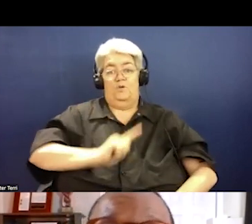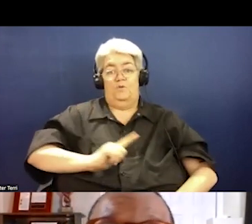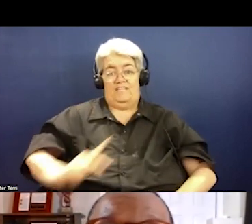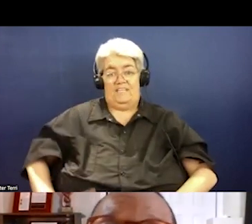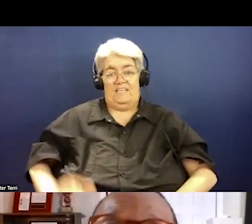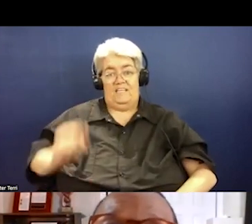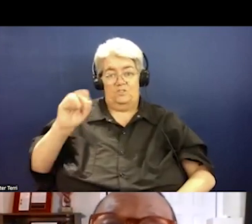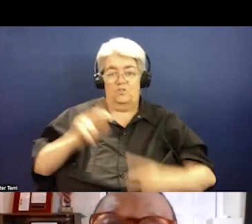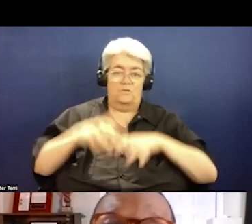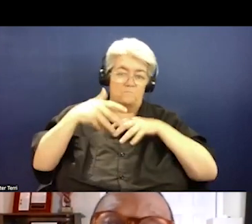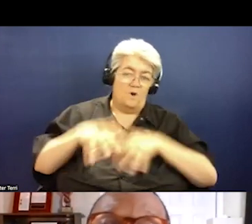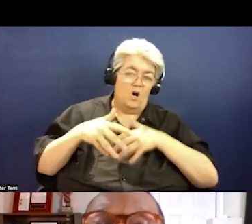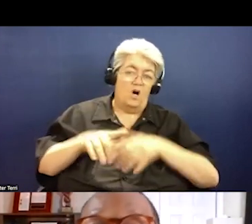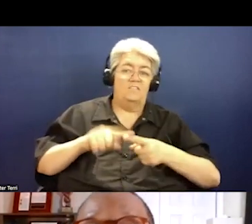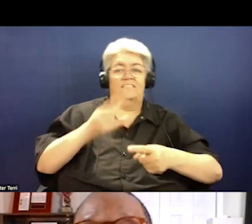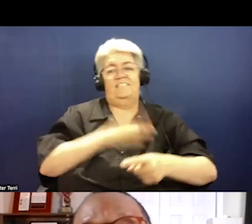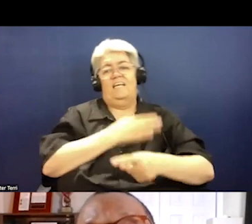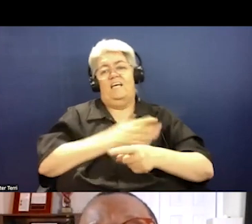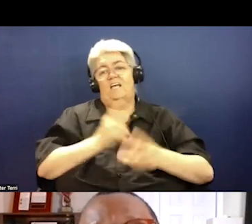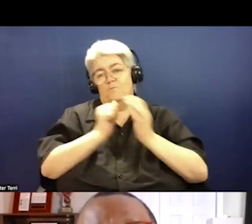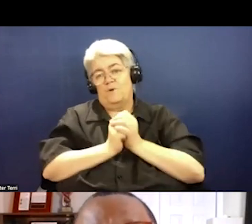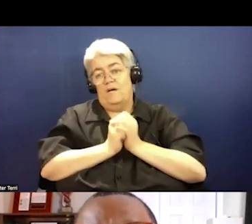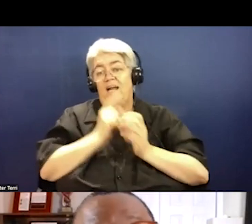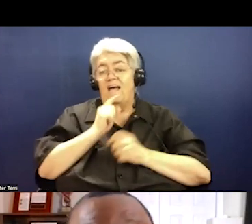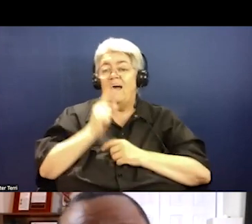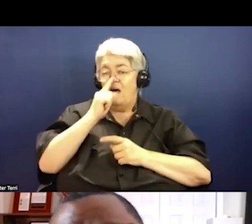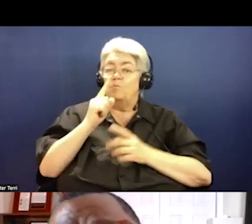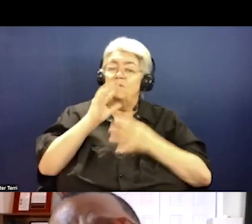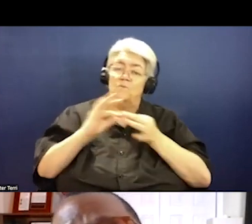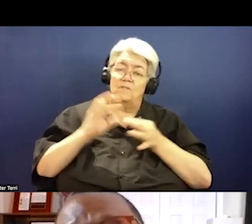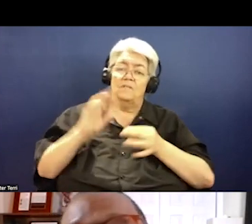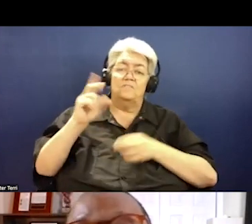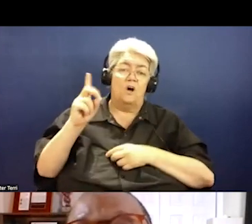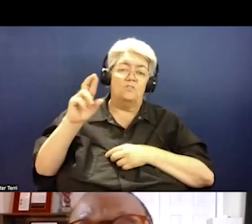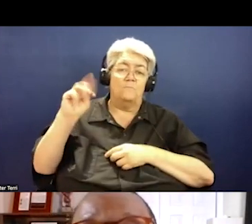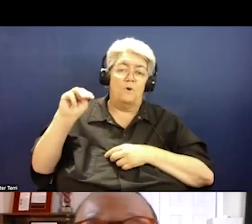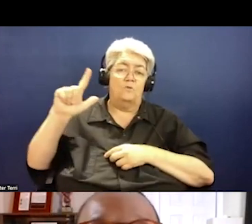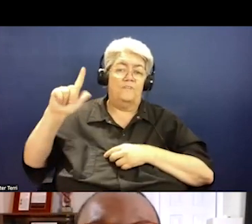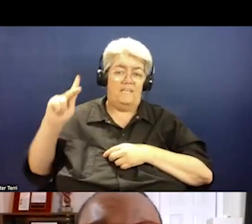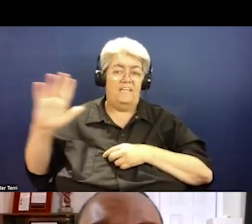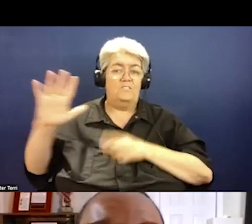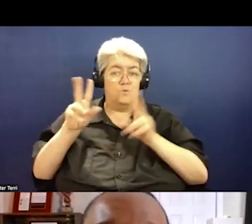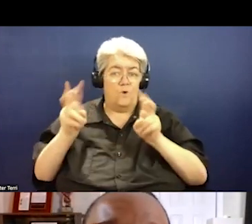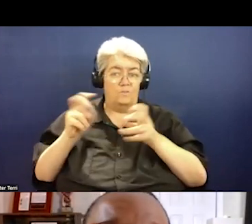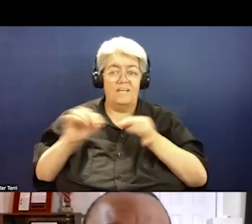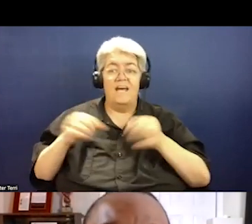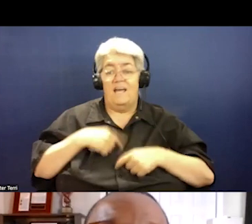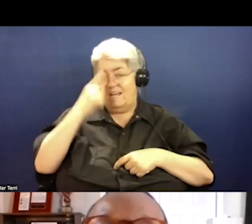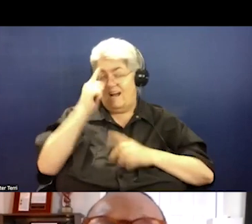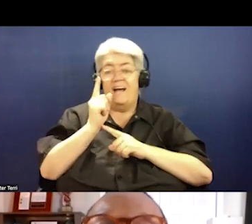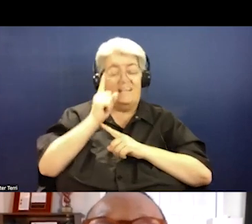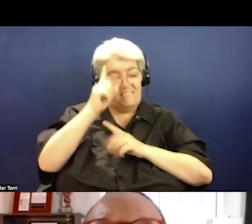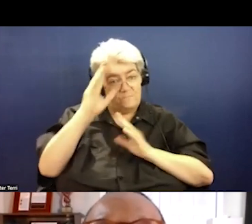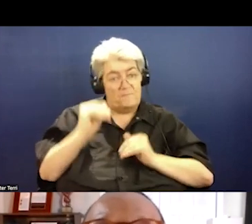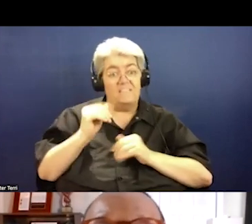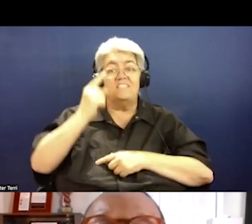sang, we prayed and recited our favorite Dr. King quotes. And I would wager that there was not a moment on Monday of this week where someone somewhere